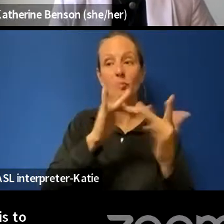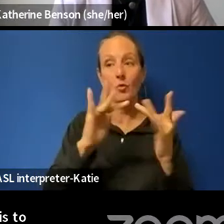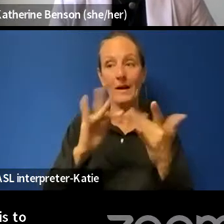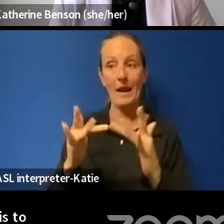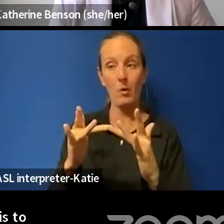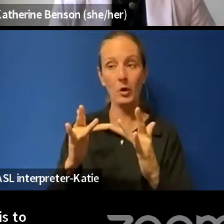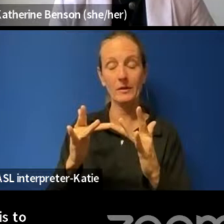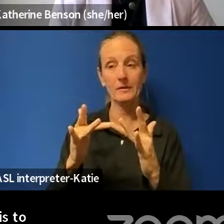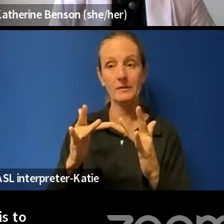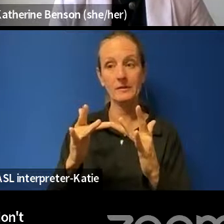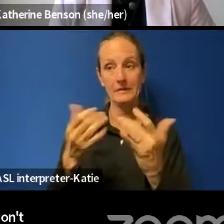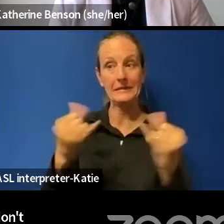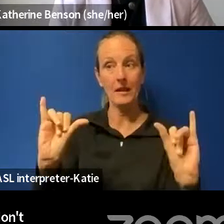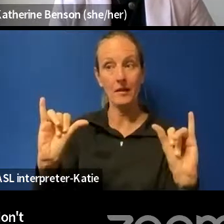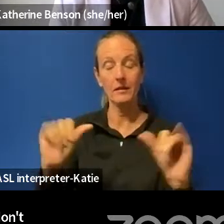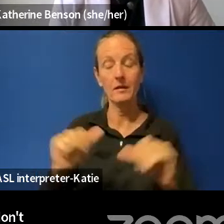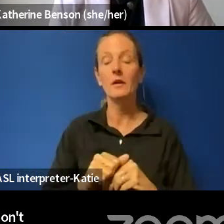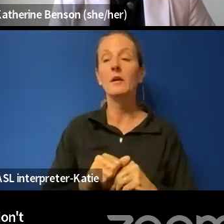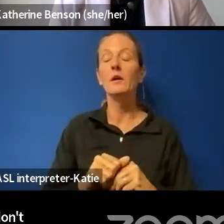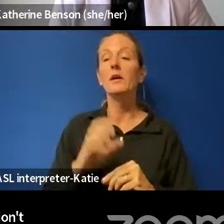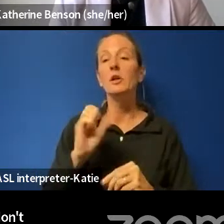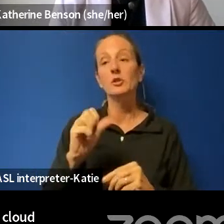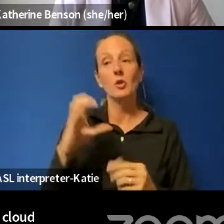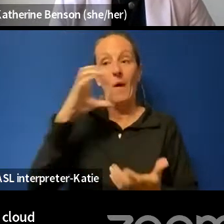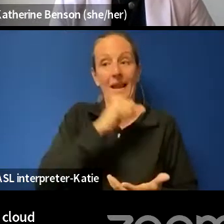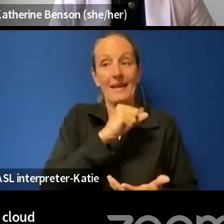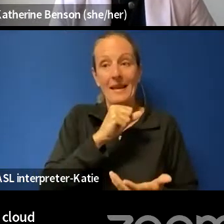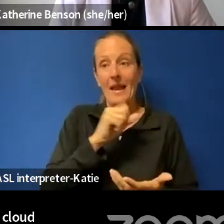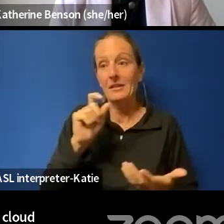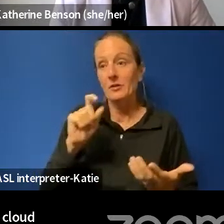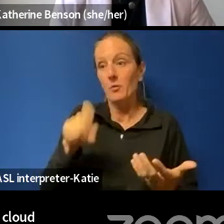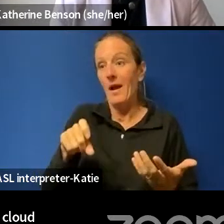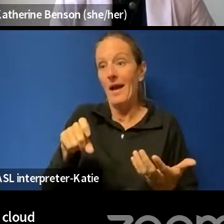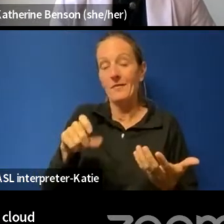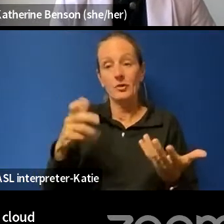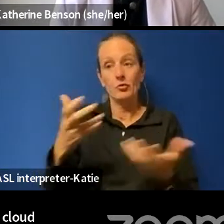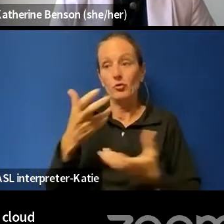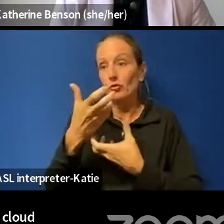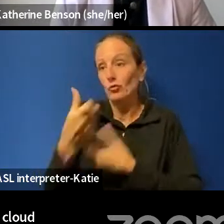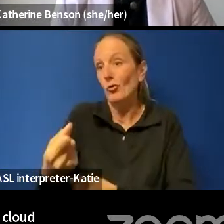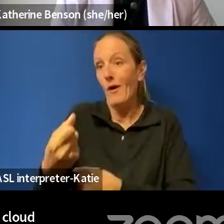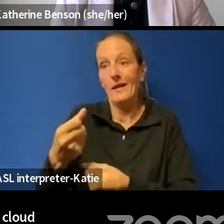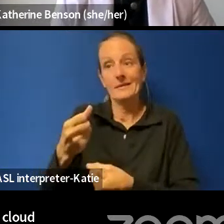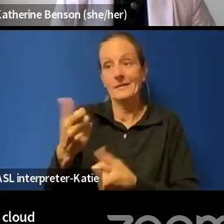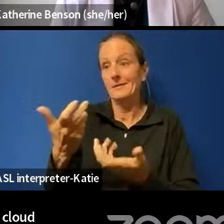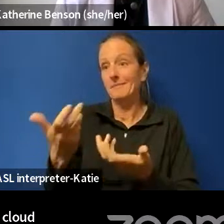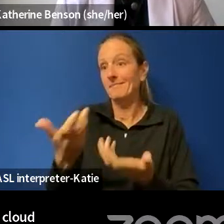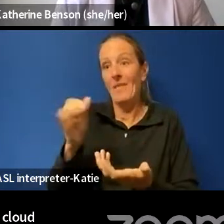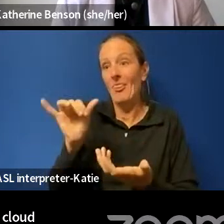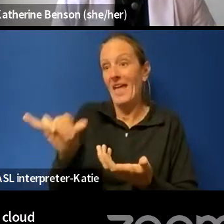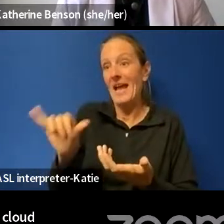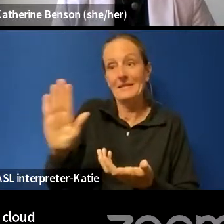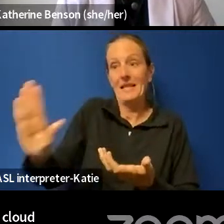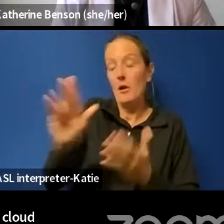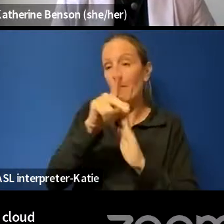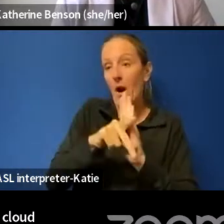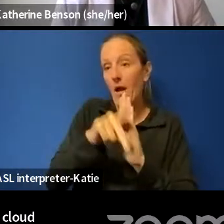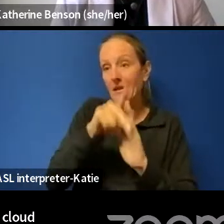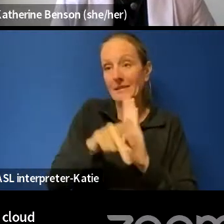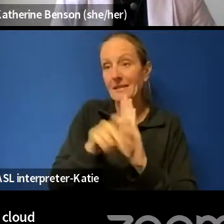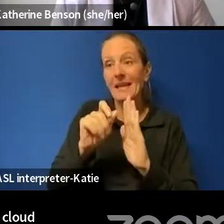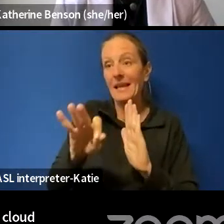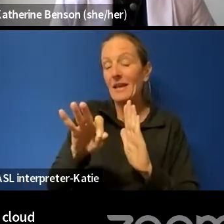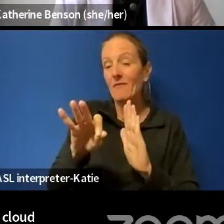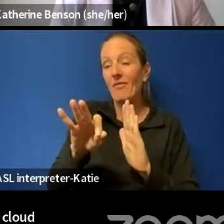have to, I guess, take their word for it, that that's their policy. Again, if they violate their own policy,